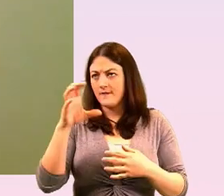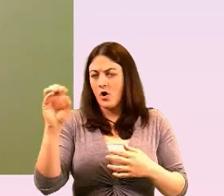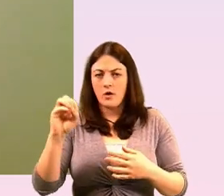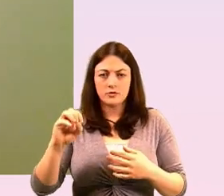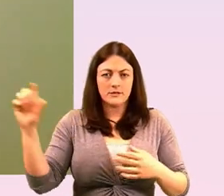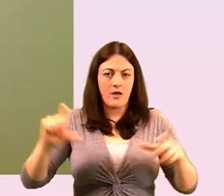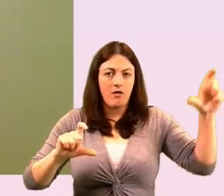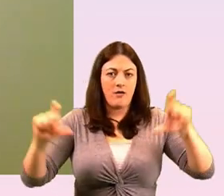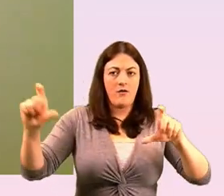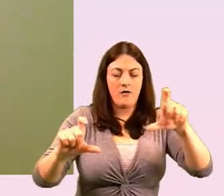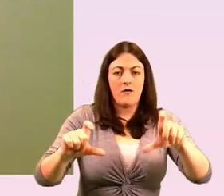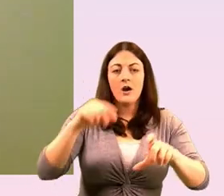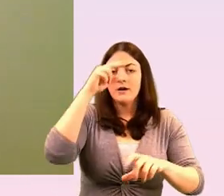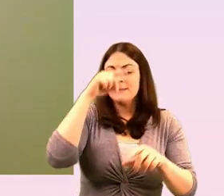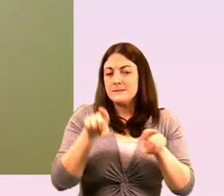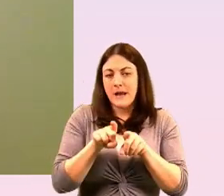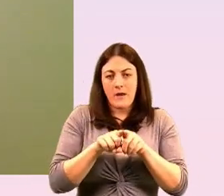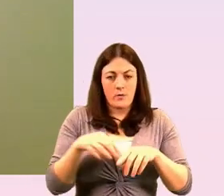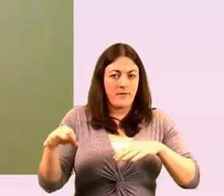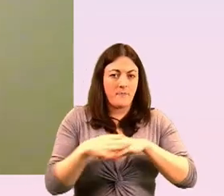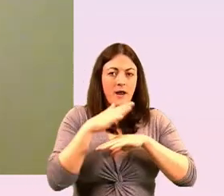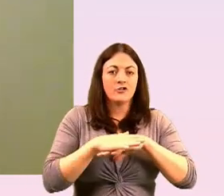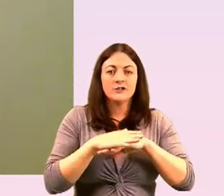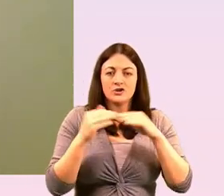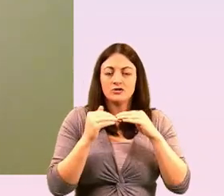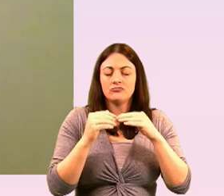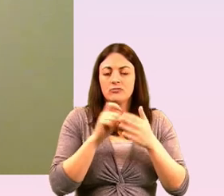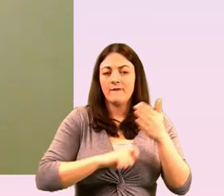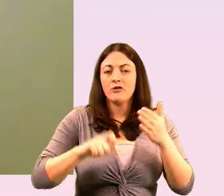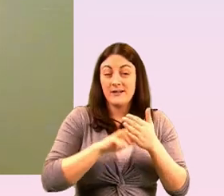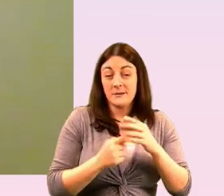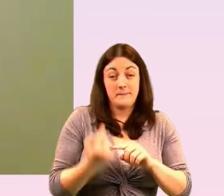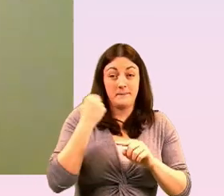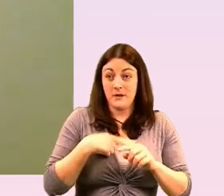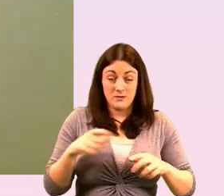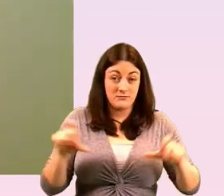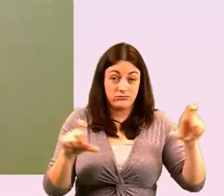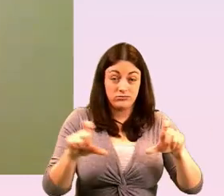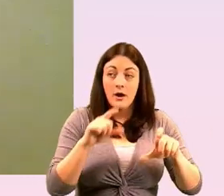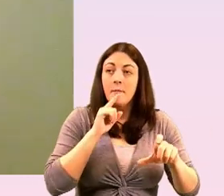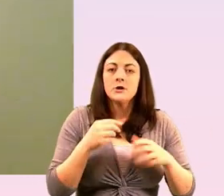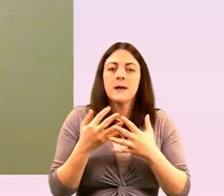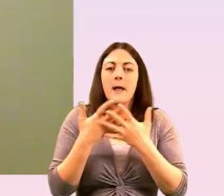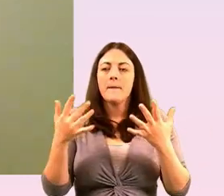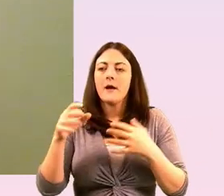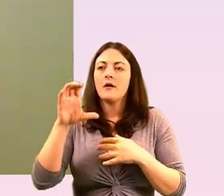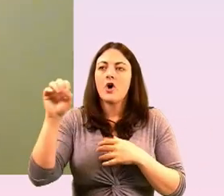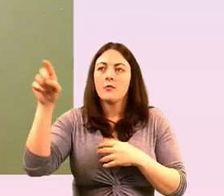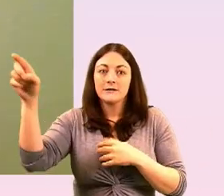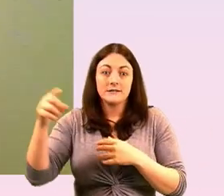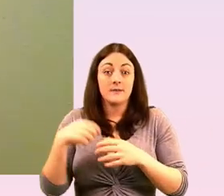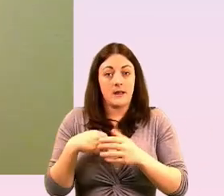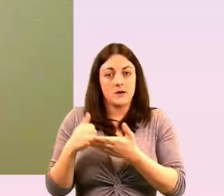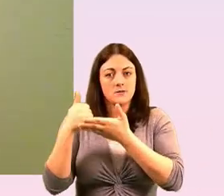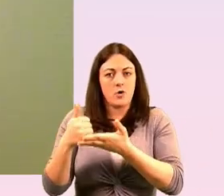the marriage referendum has you know gone exponential um but like how many of those corporates are really supporting the community throughout the